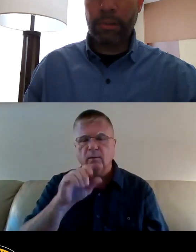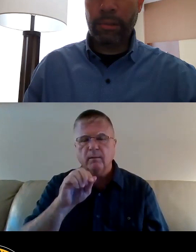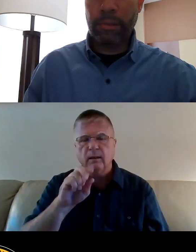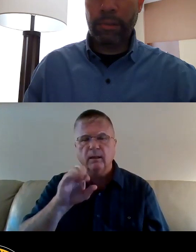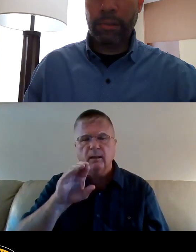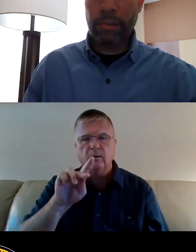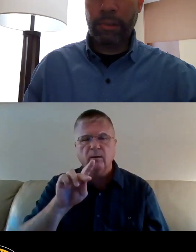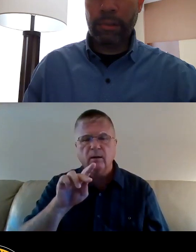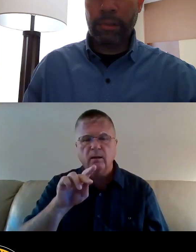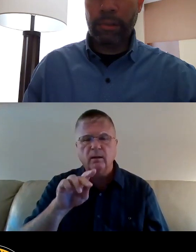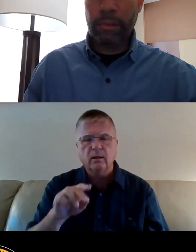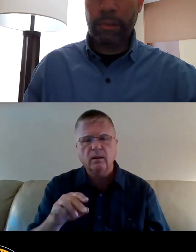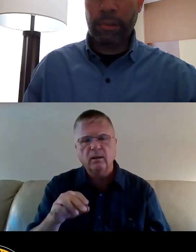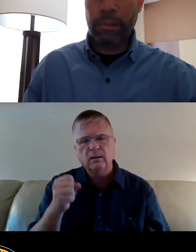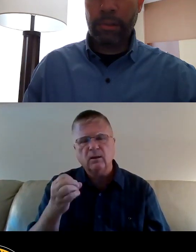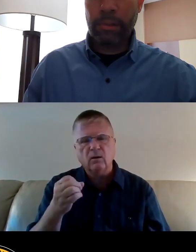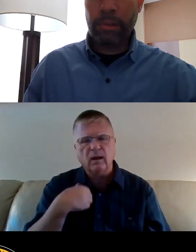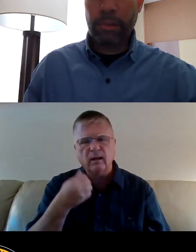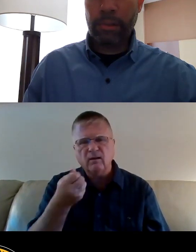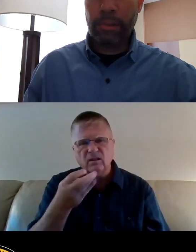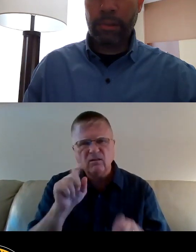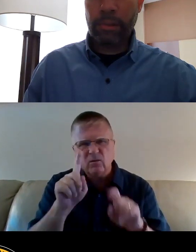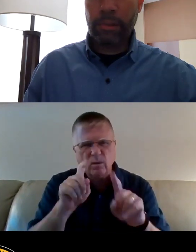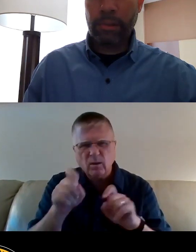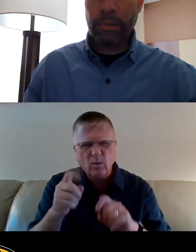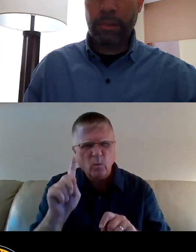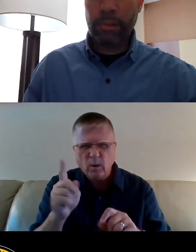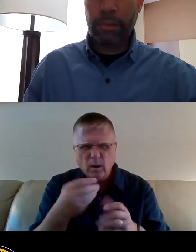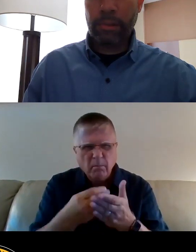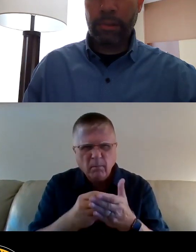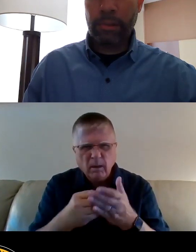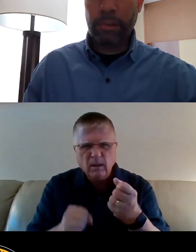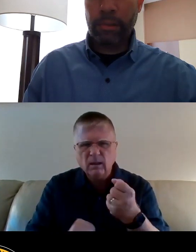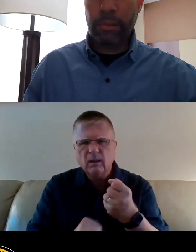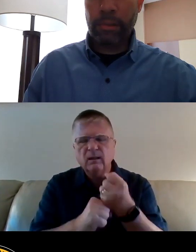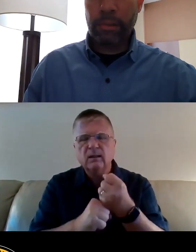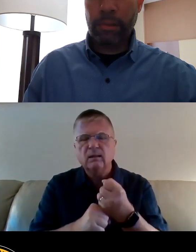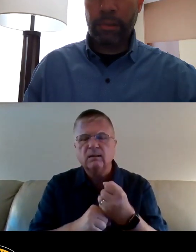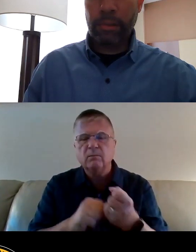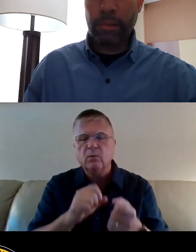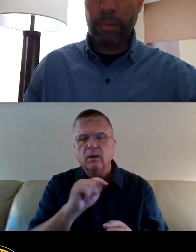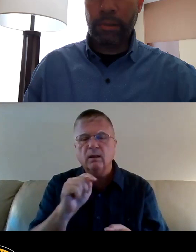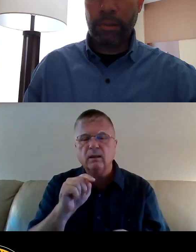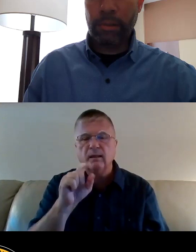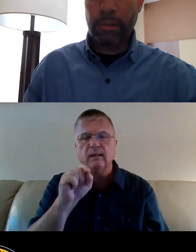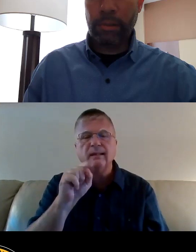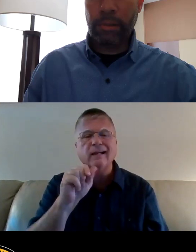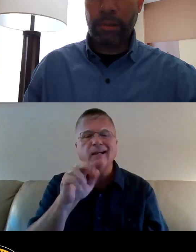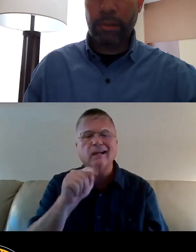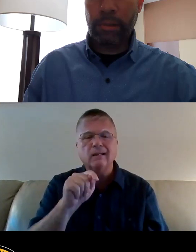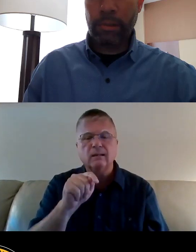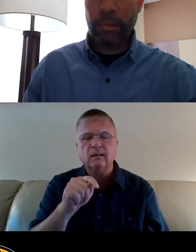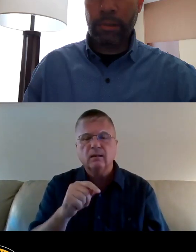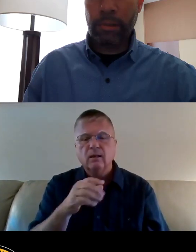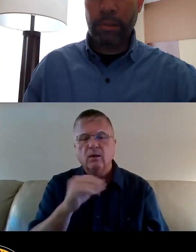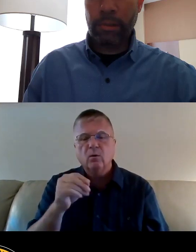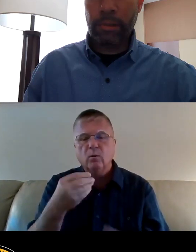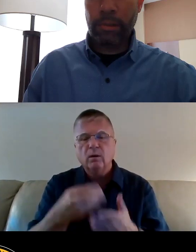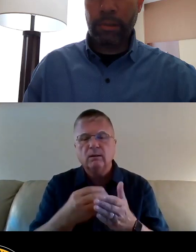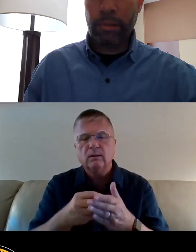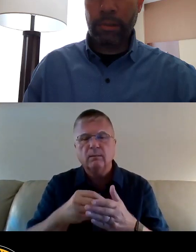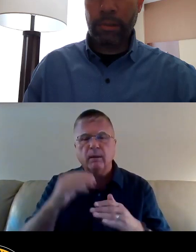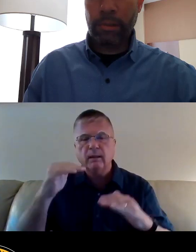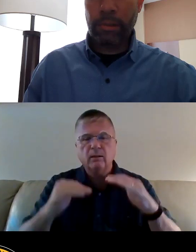just have several questions. Where is the money to support the tenant? Where is the money to close the affordable housing gap?